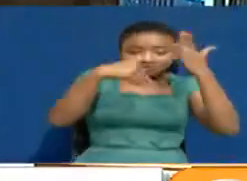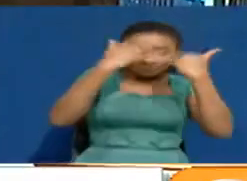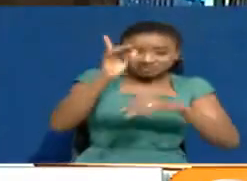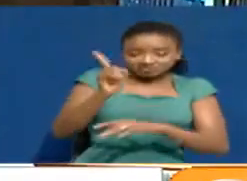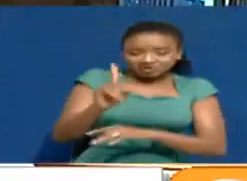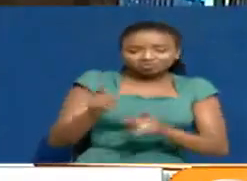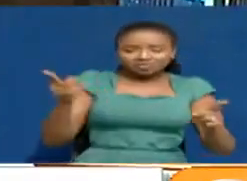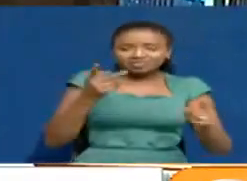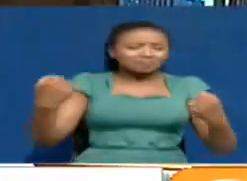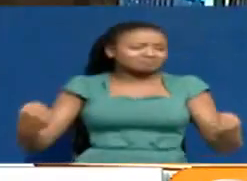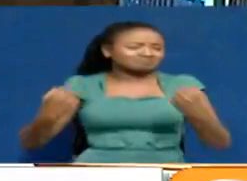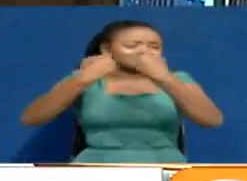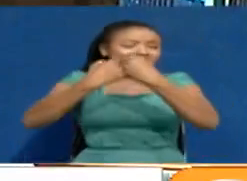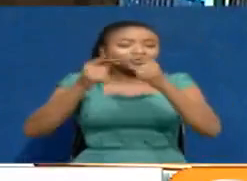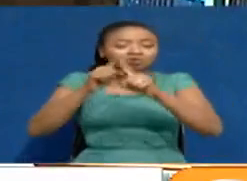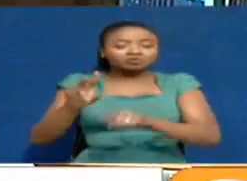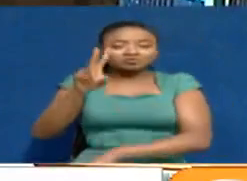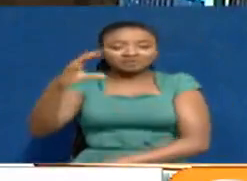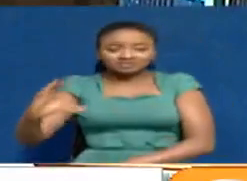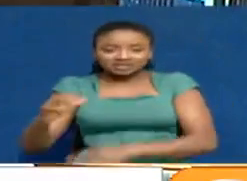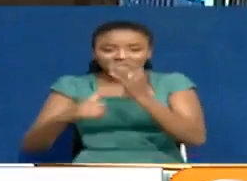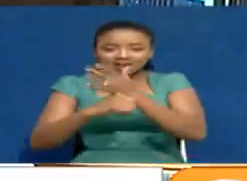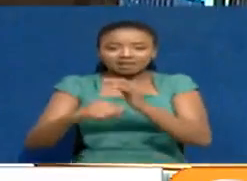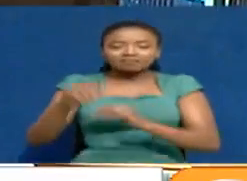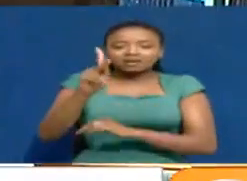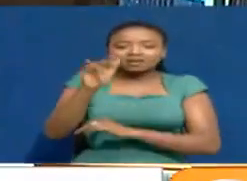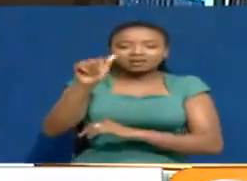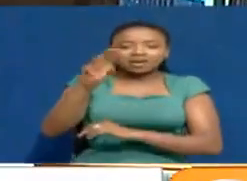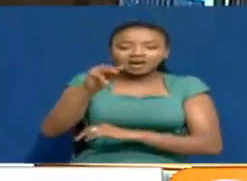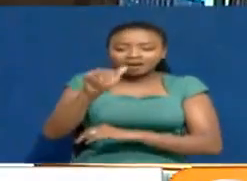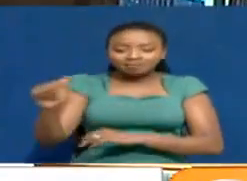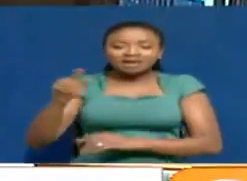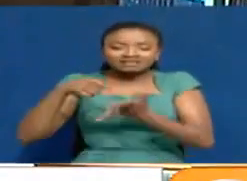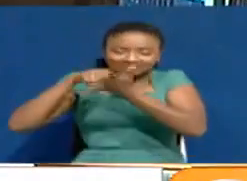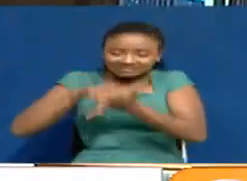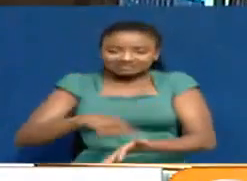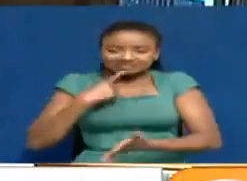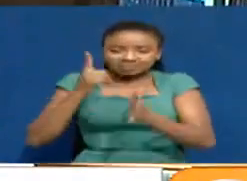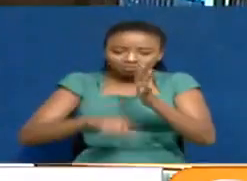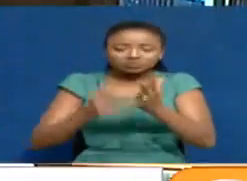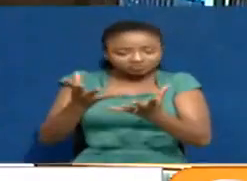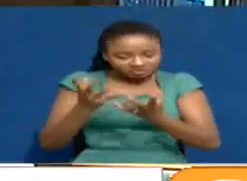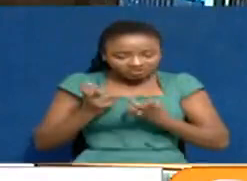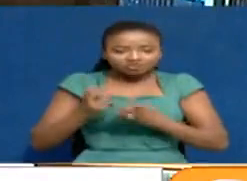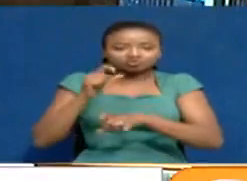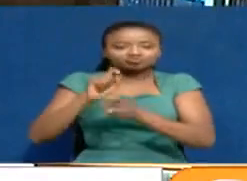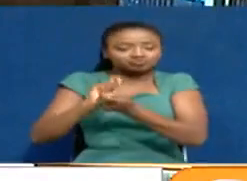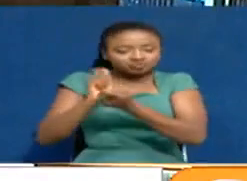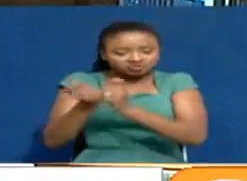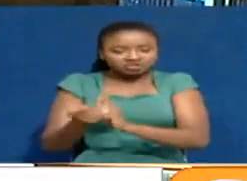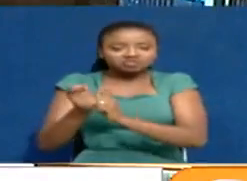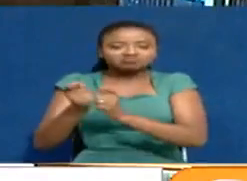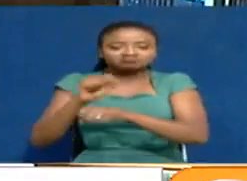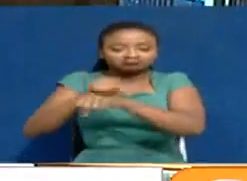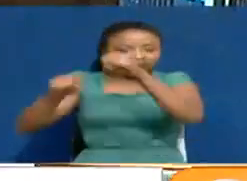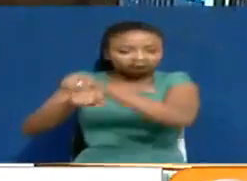at a crossroad, with the Vice-Chancellor, Professor Gitae Kiyama, insistent on restructuring the university. Have